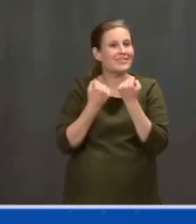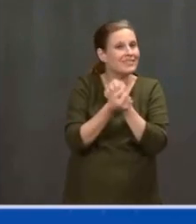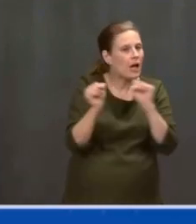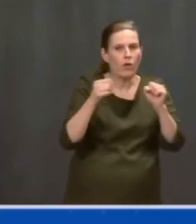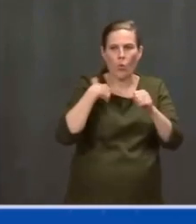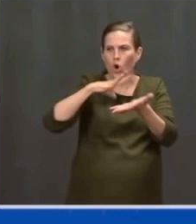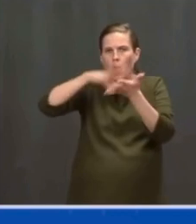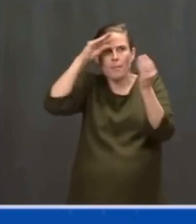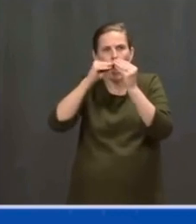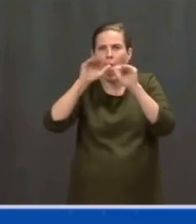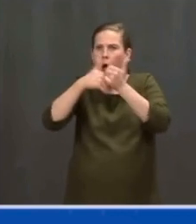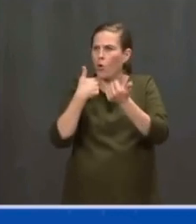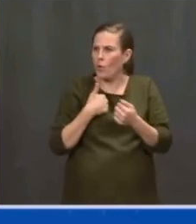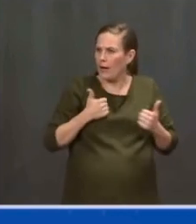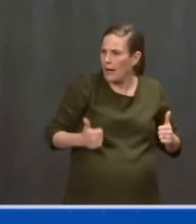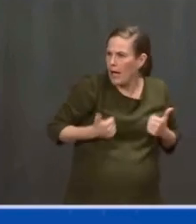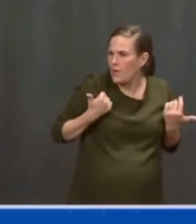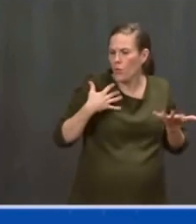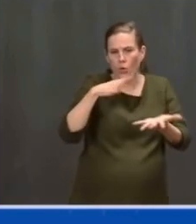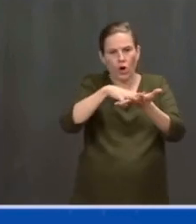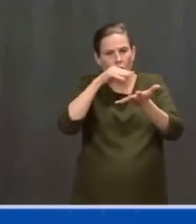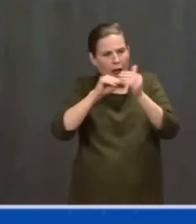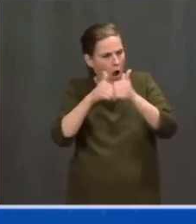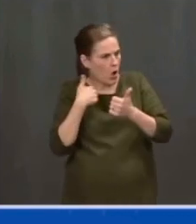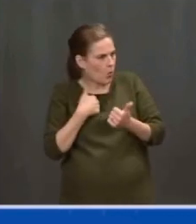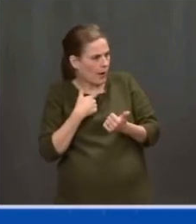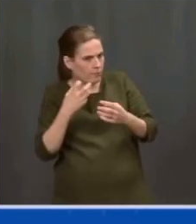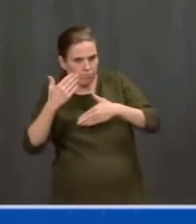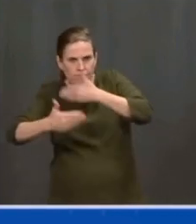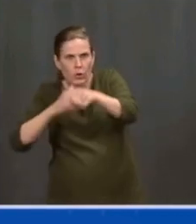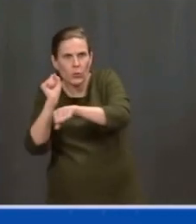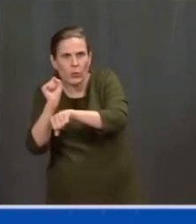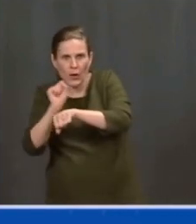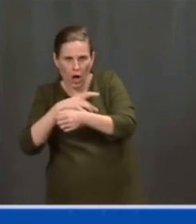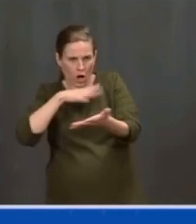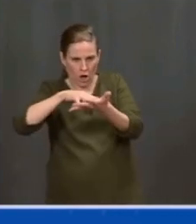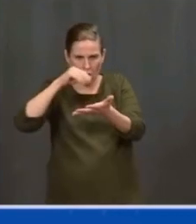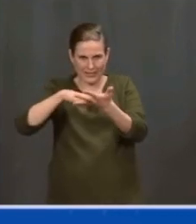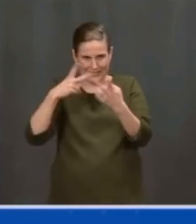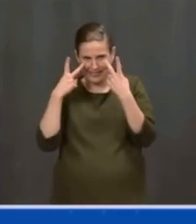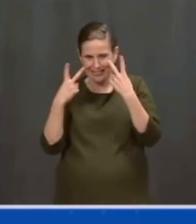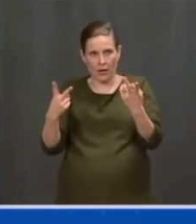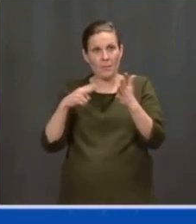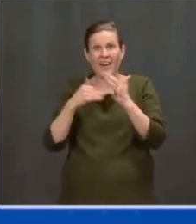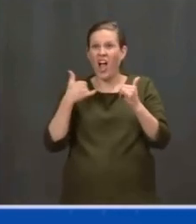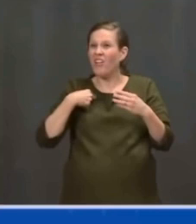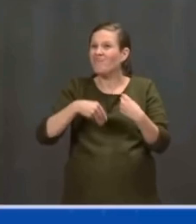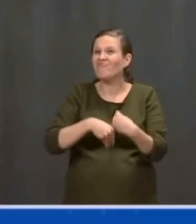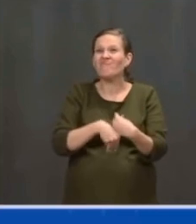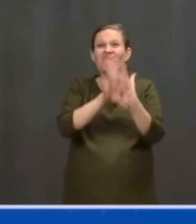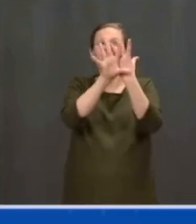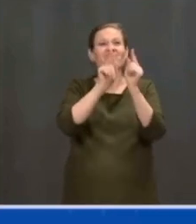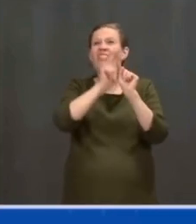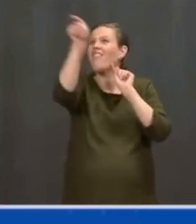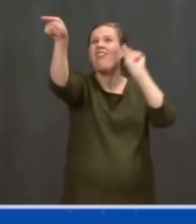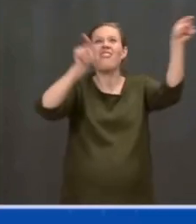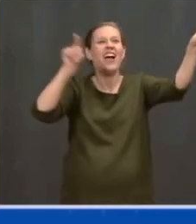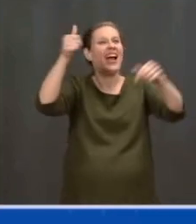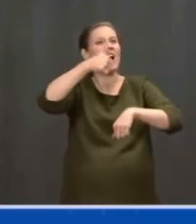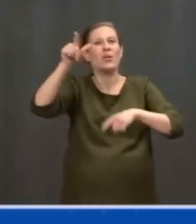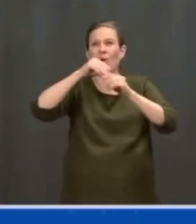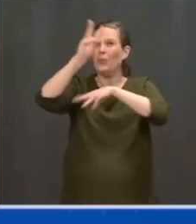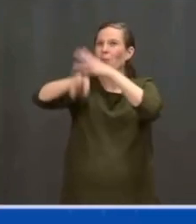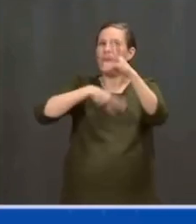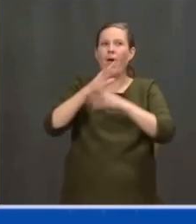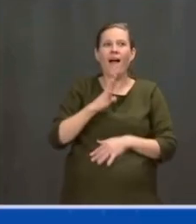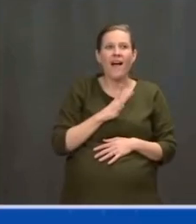Americans could visit relatives anywhere in the country with just a family station wagon. A business here in Pittsburgh could load up a truck and